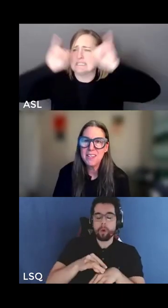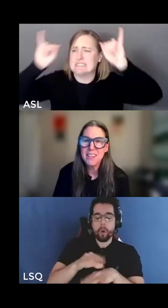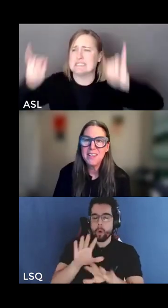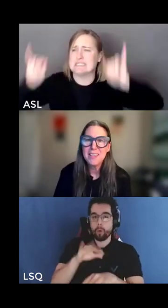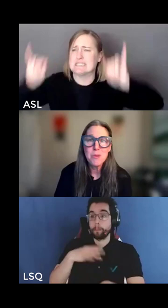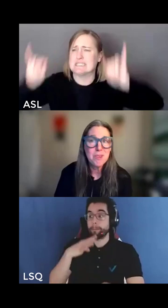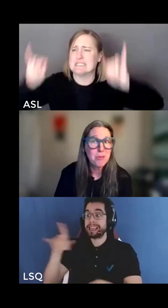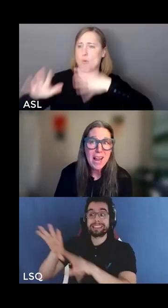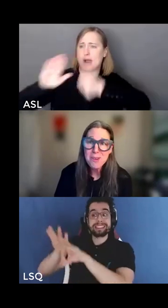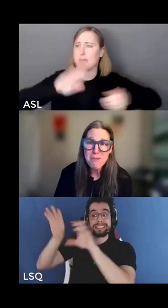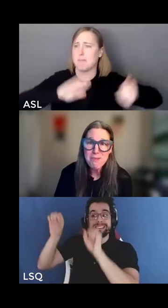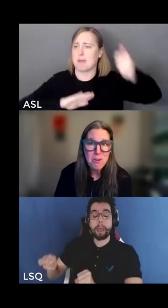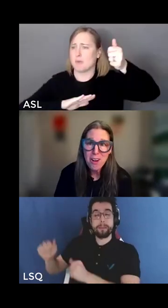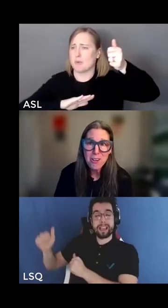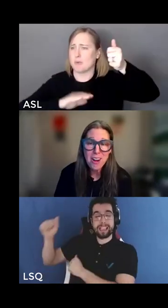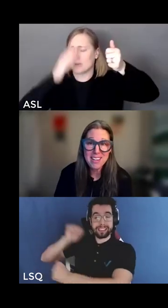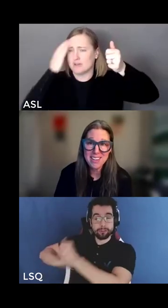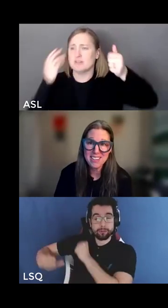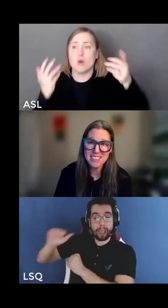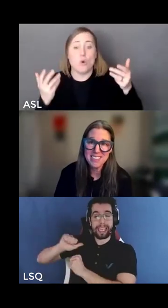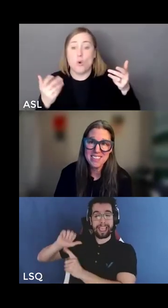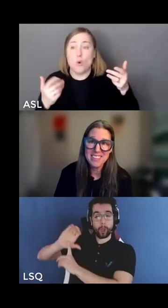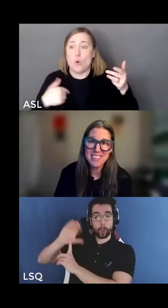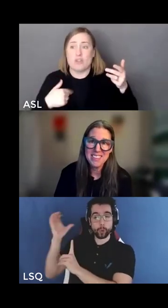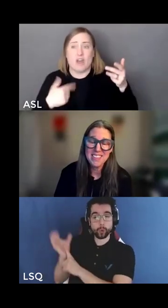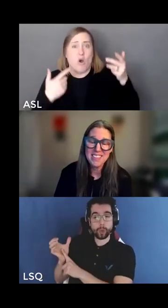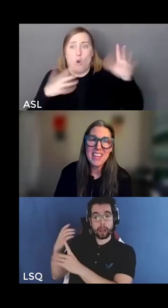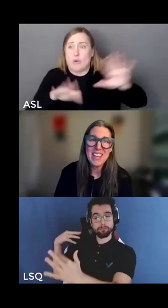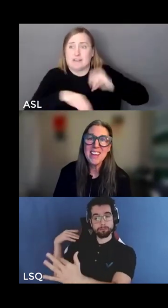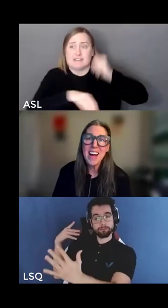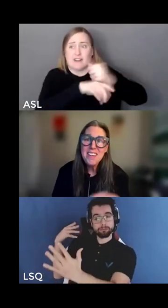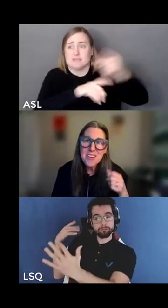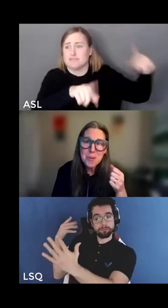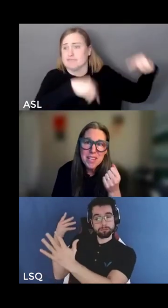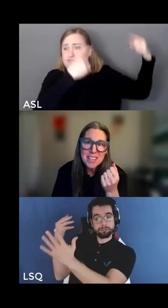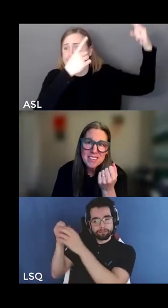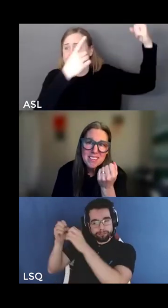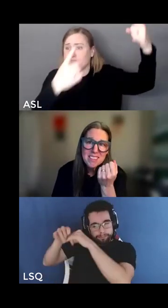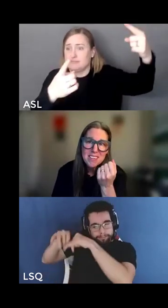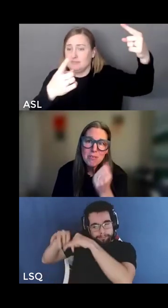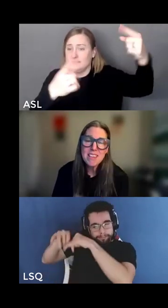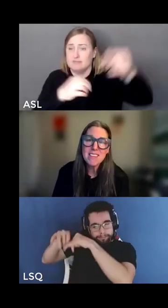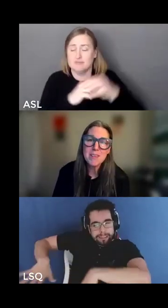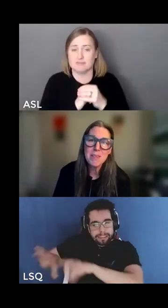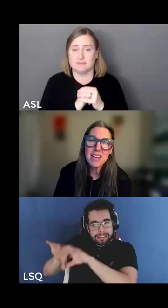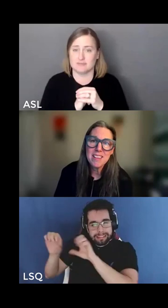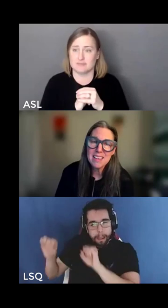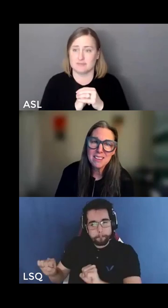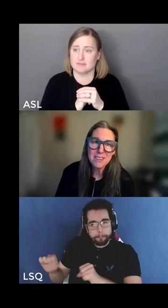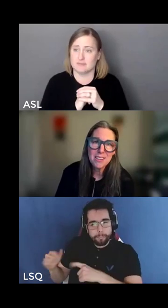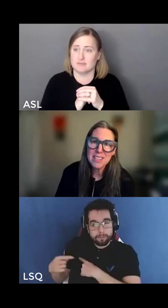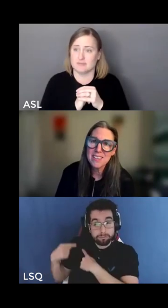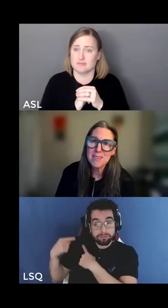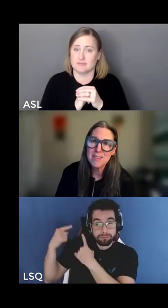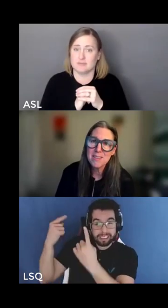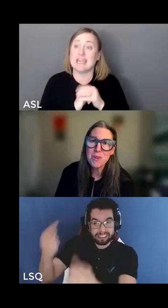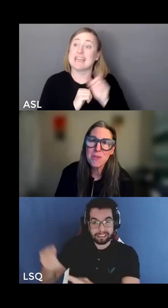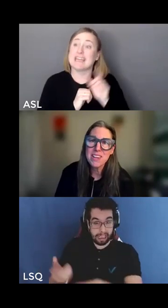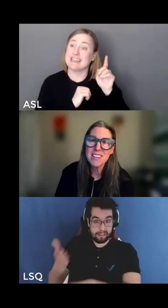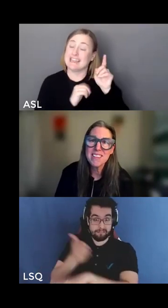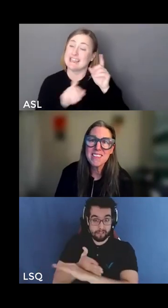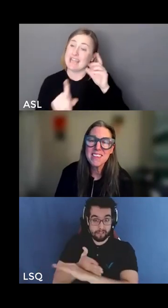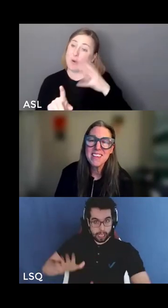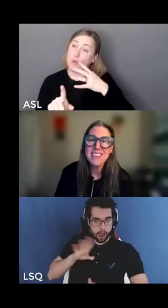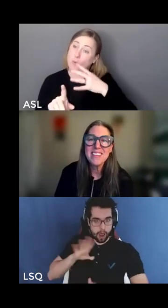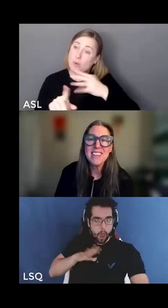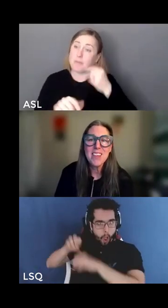that was around before we all got here that it underpins racism and settler colonialism those